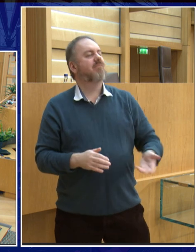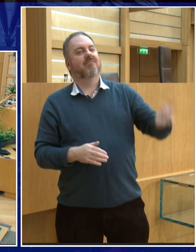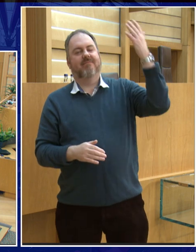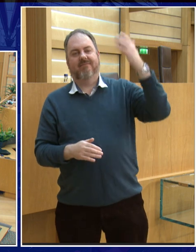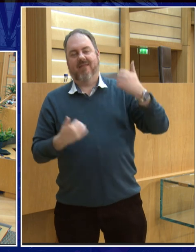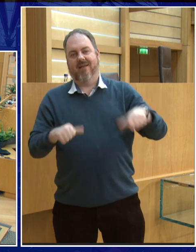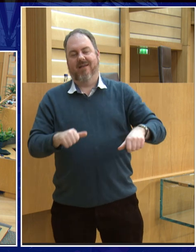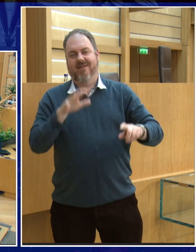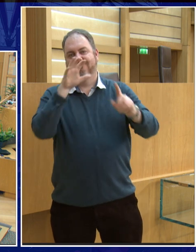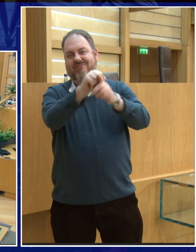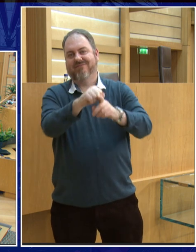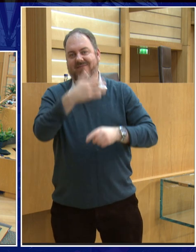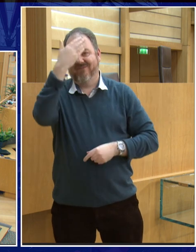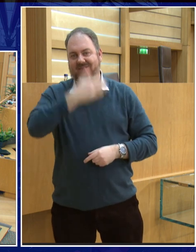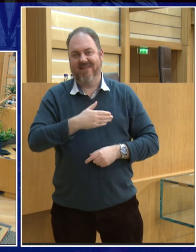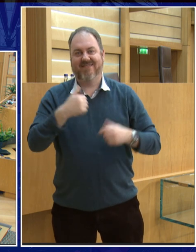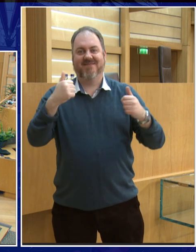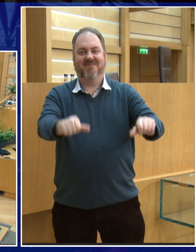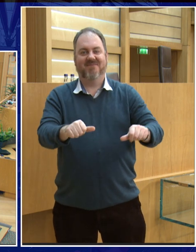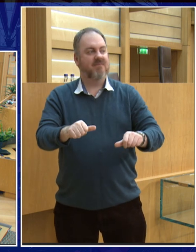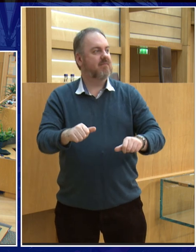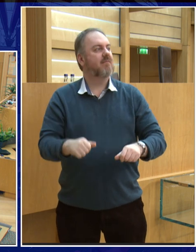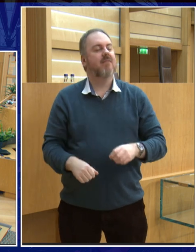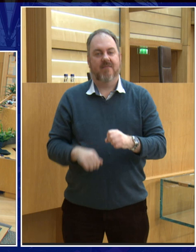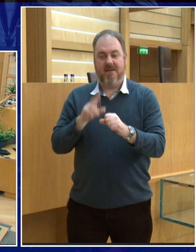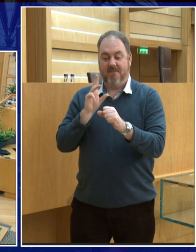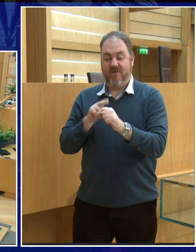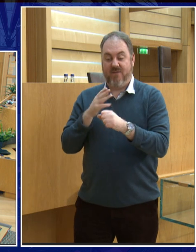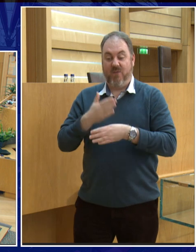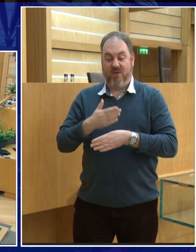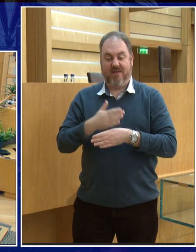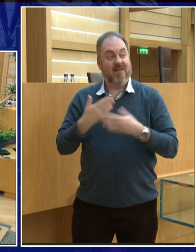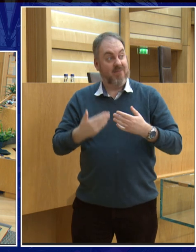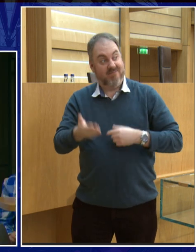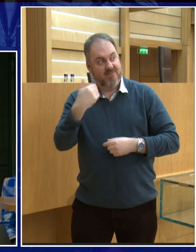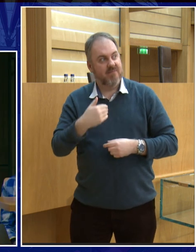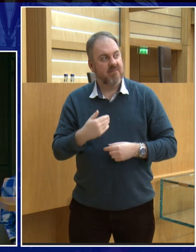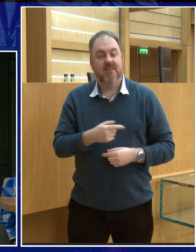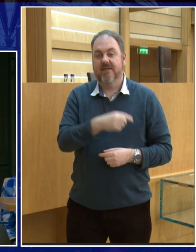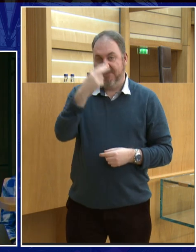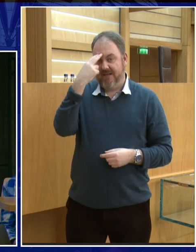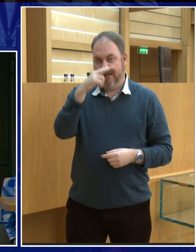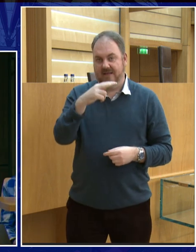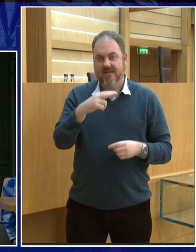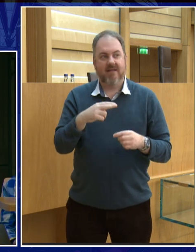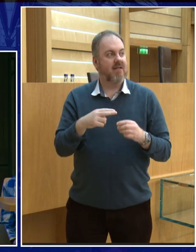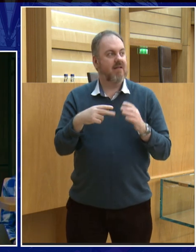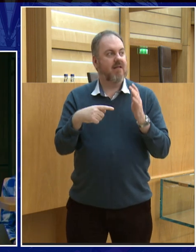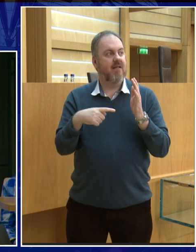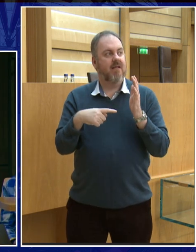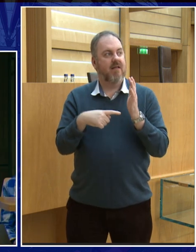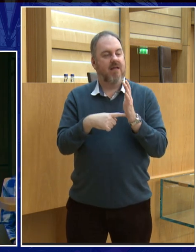There you are, now I can see you. Is your light come on? There you go, ask your question. My name is Claudia